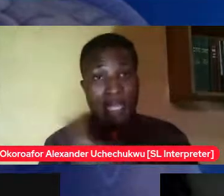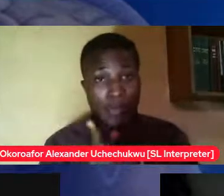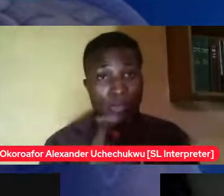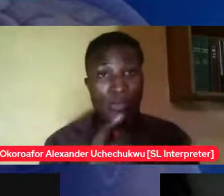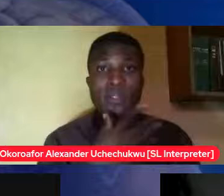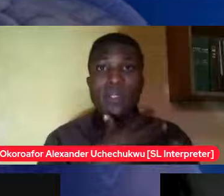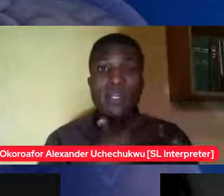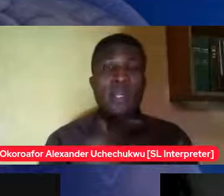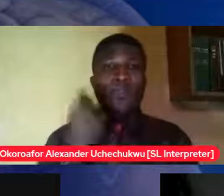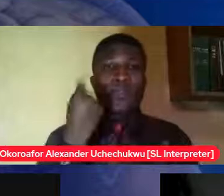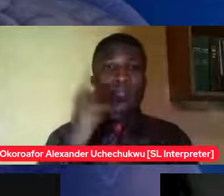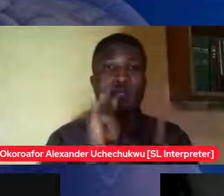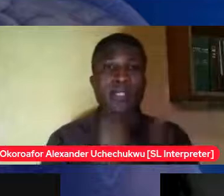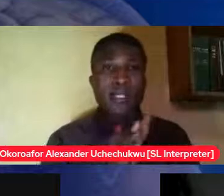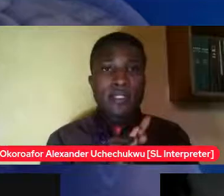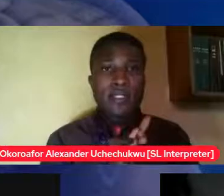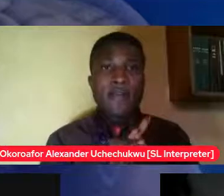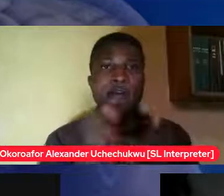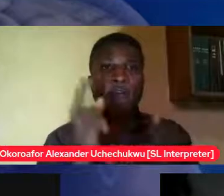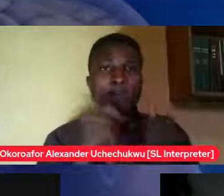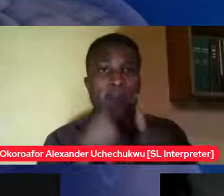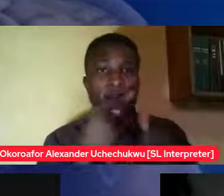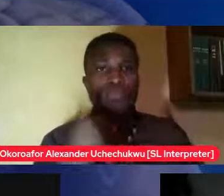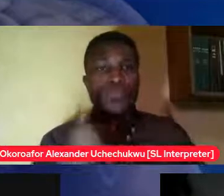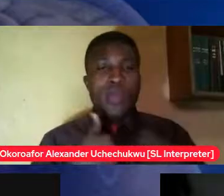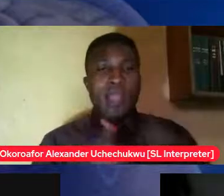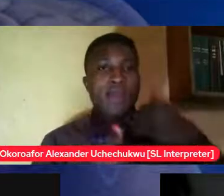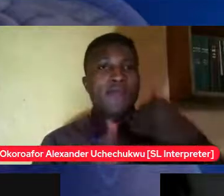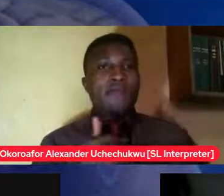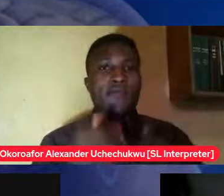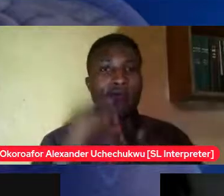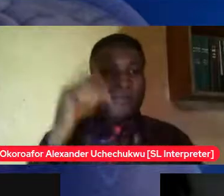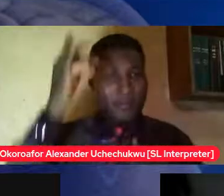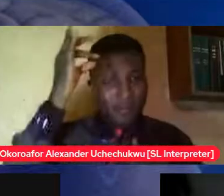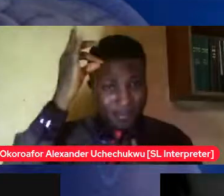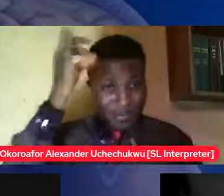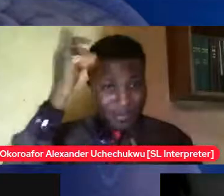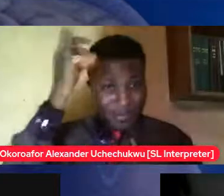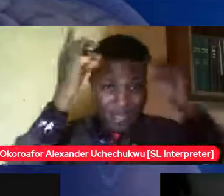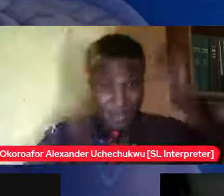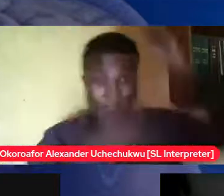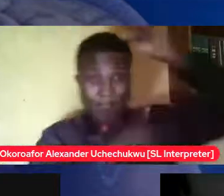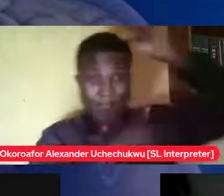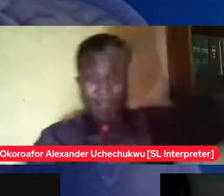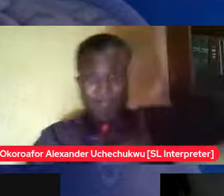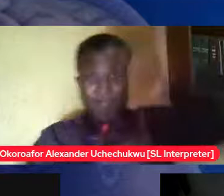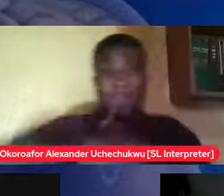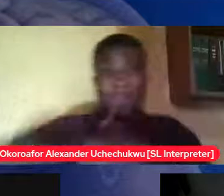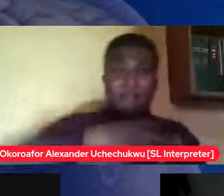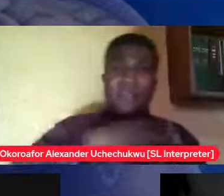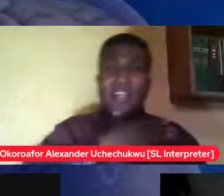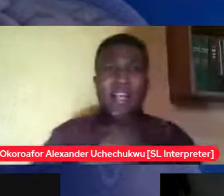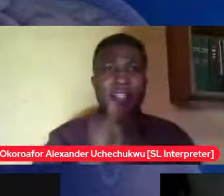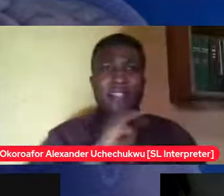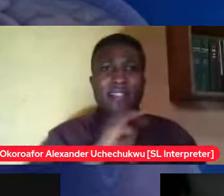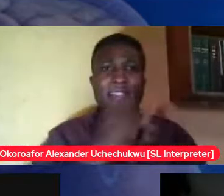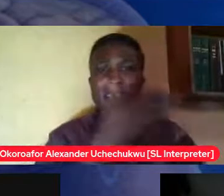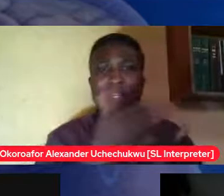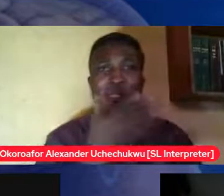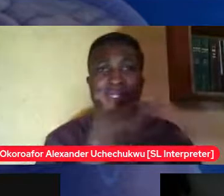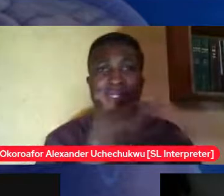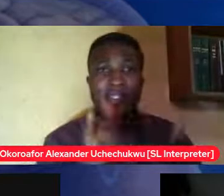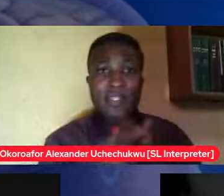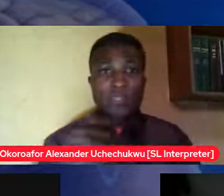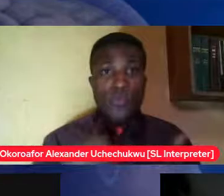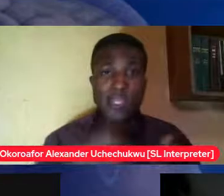pubic hair he was going to get hair in his underarm and you know all those things so these were things that we actually specifically taught him so we